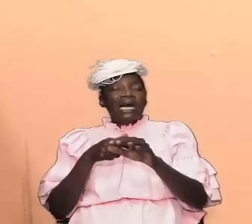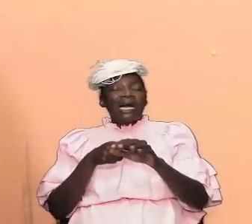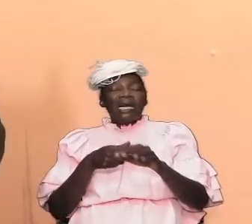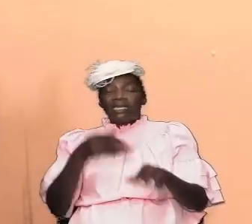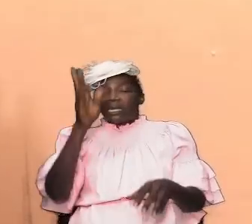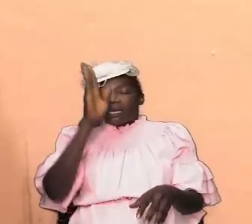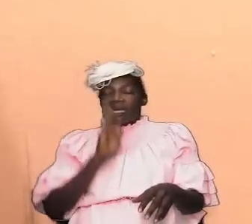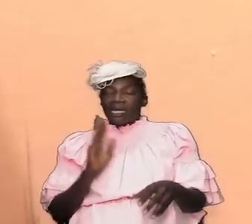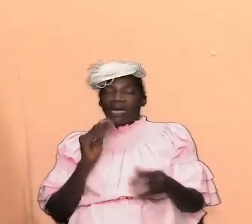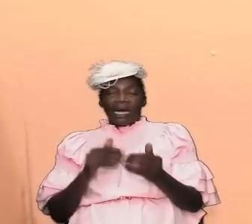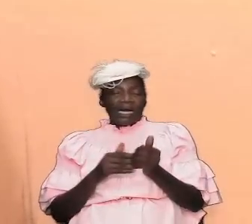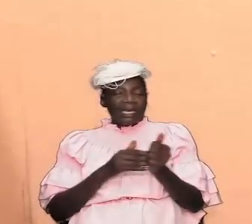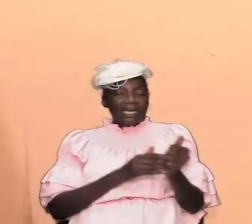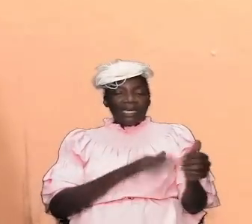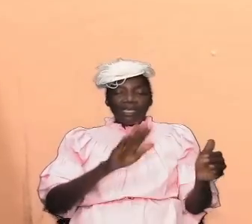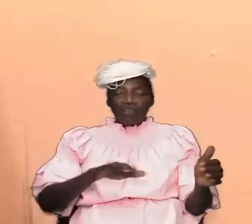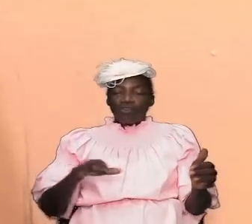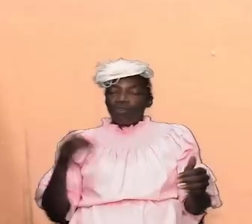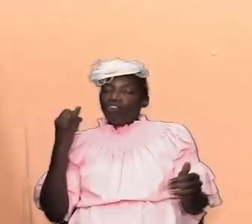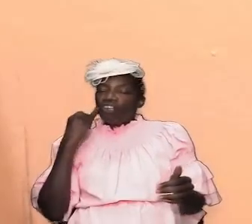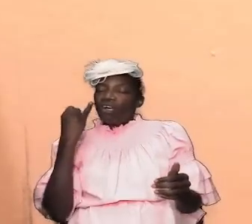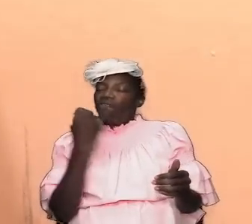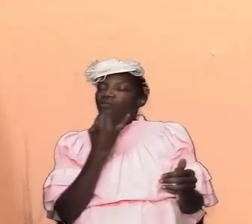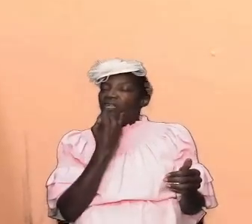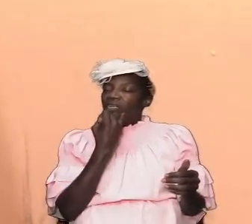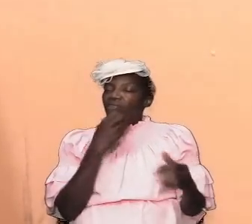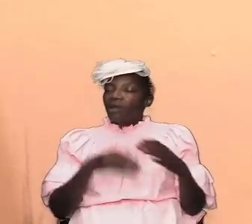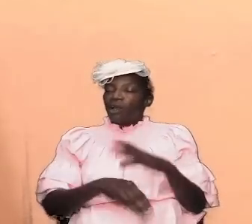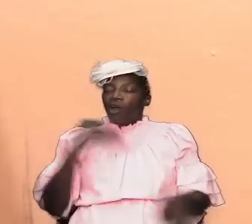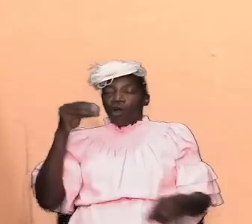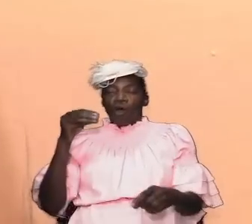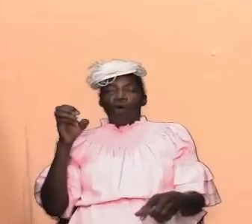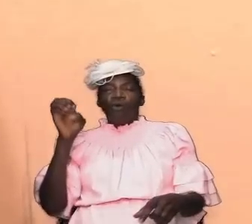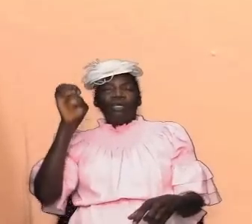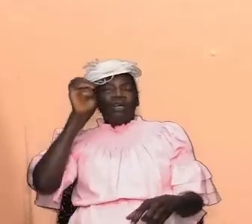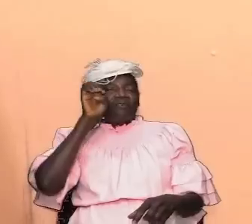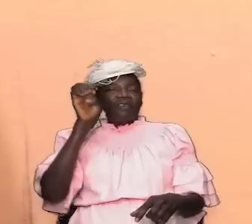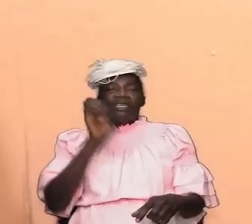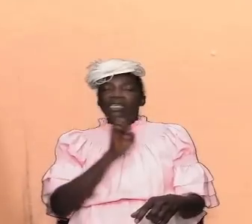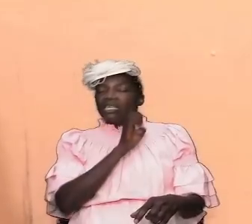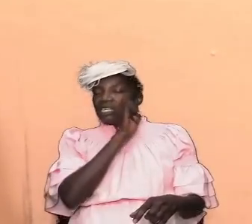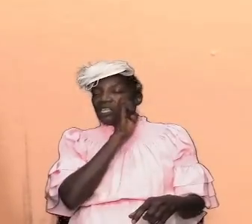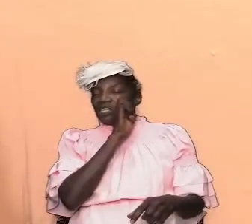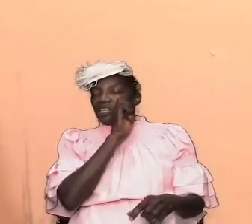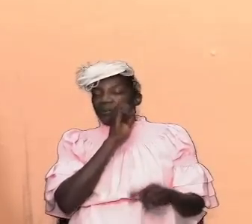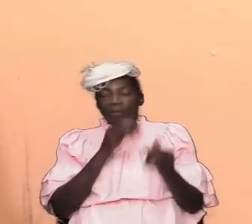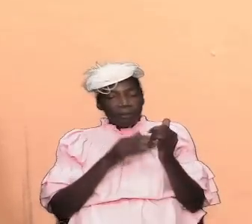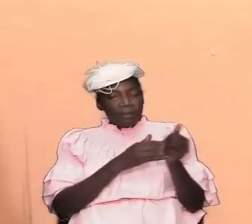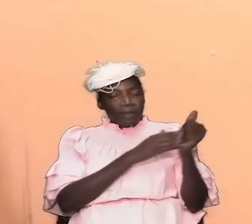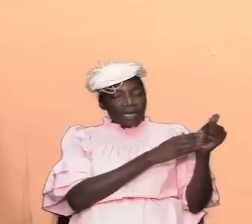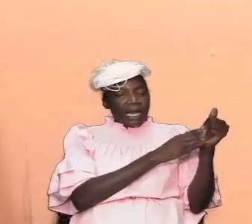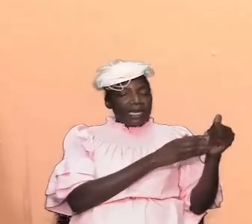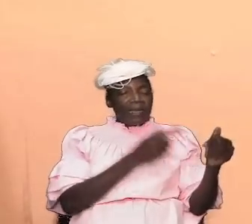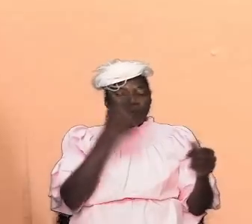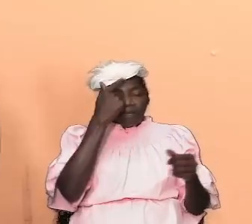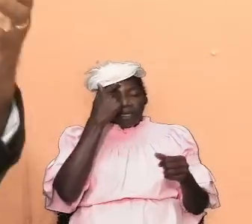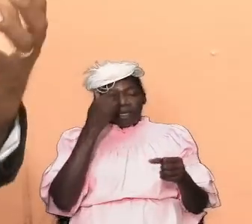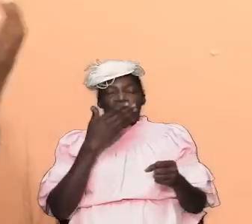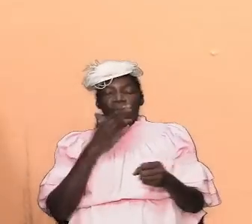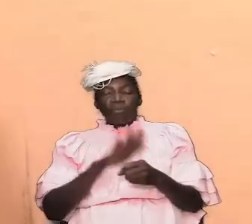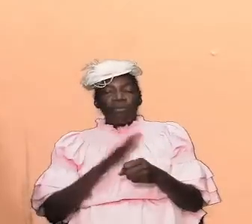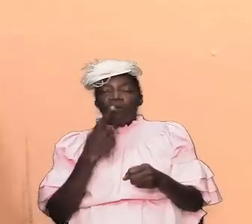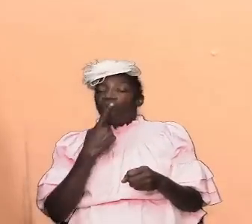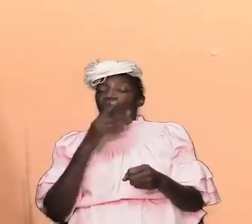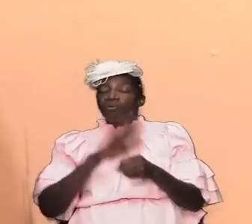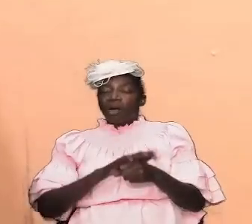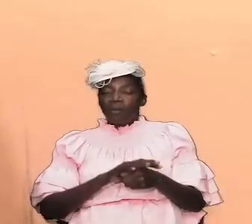led the children of israel out of egypt and guided them to the promised land when they